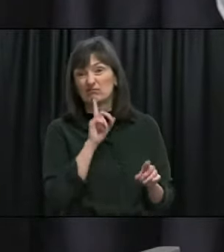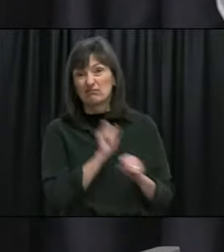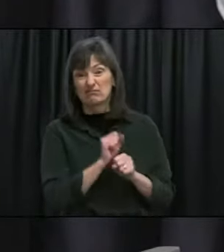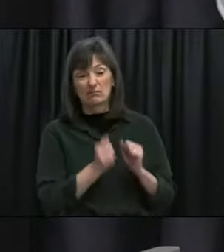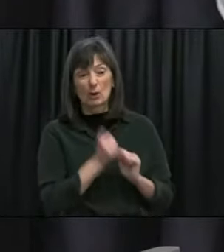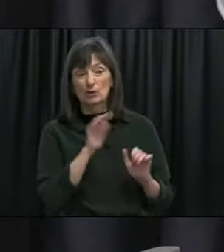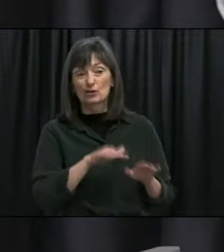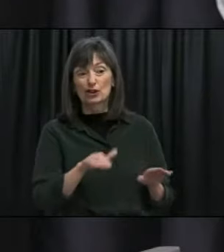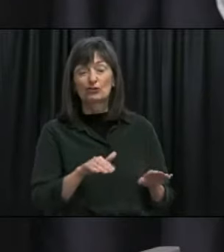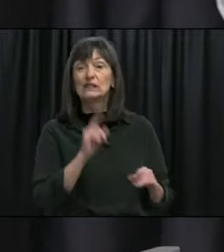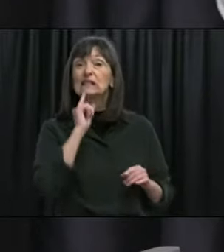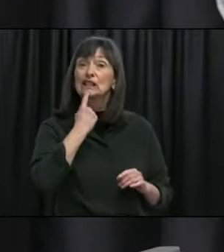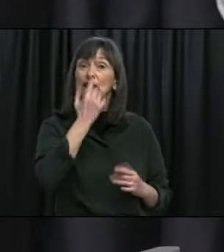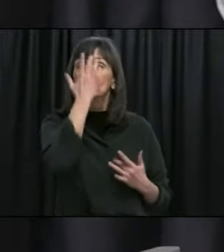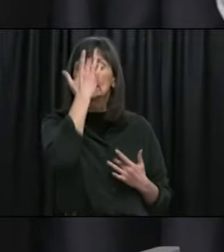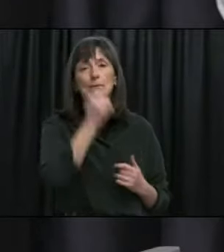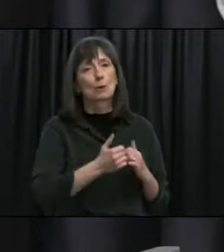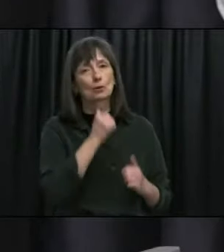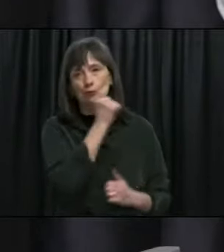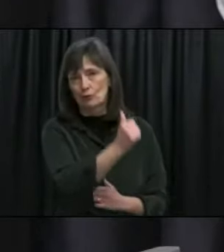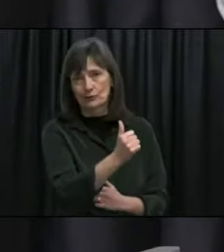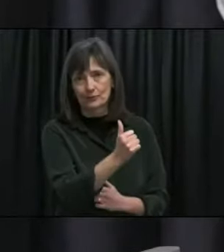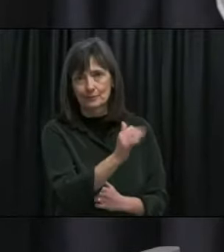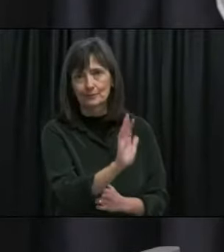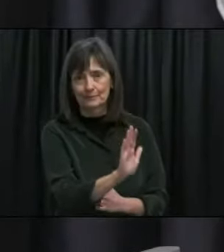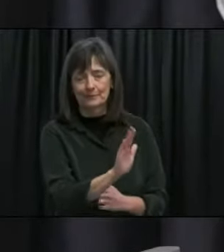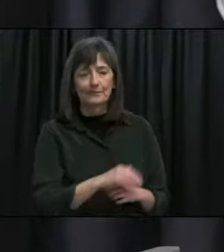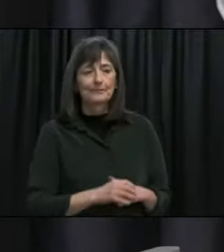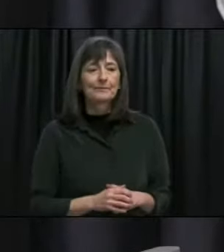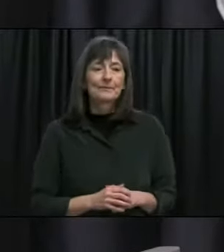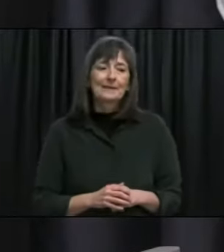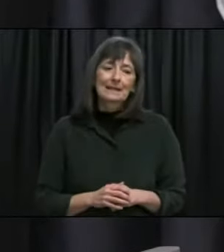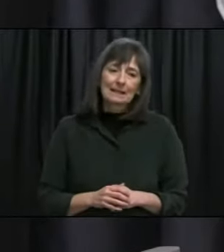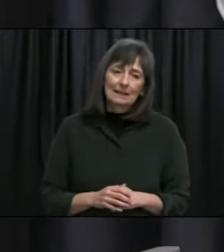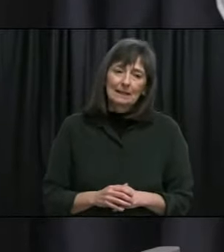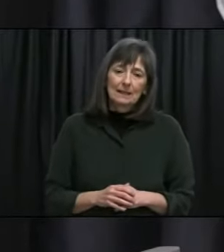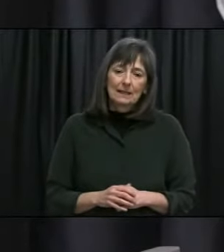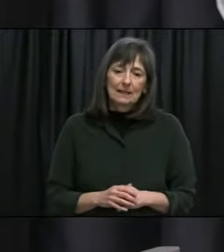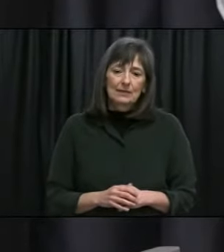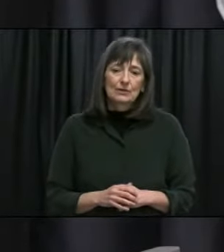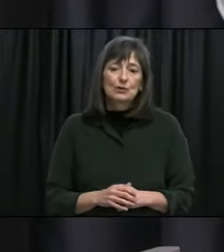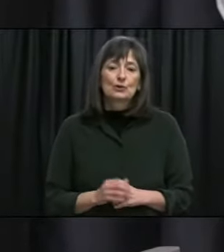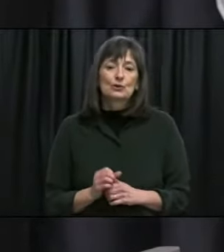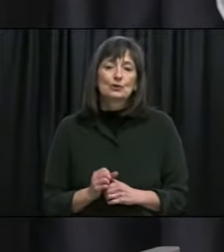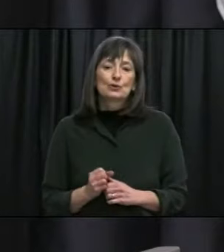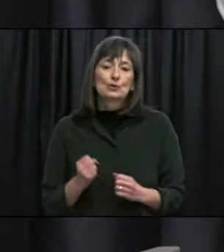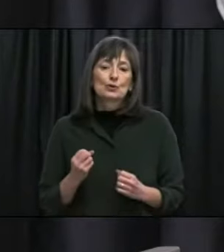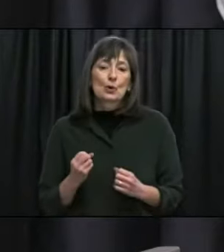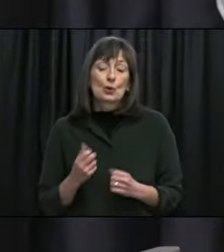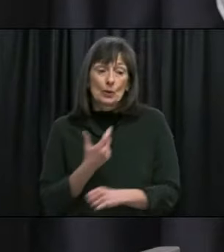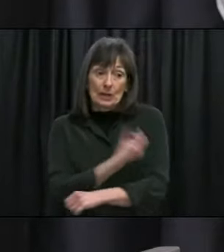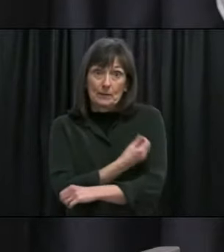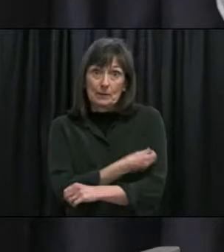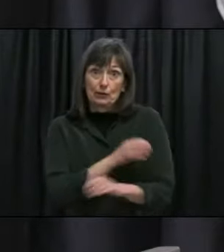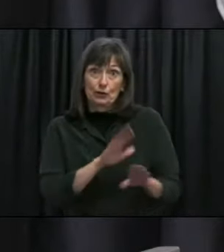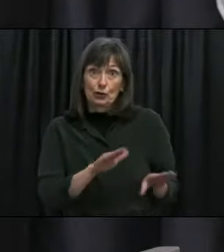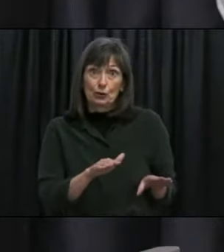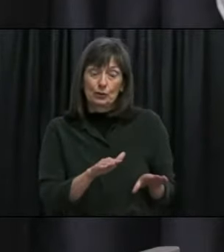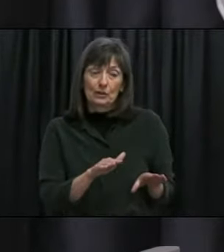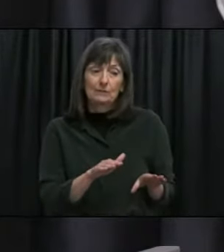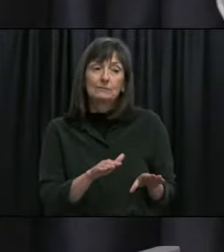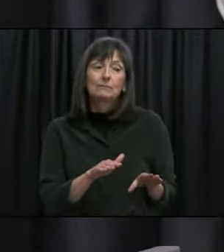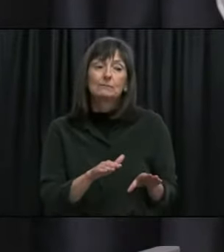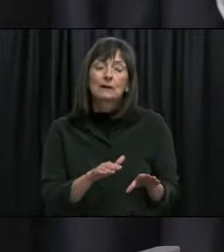but that so it's really the focus with immunizing children is really about